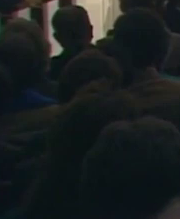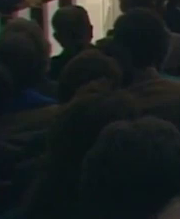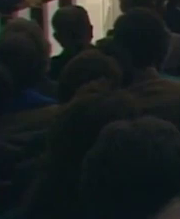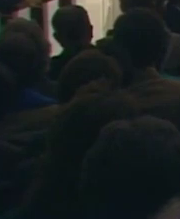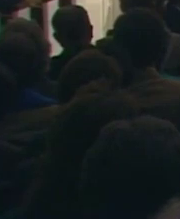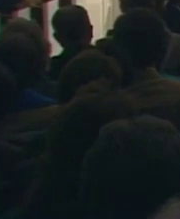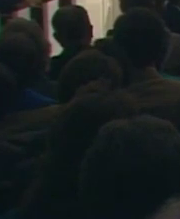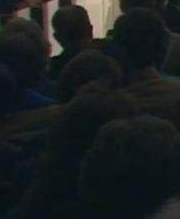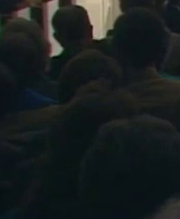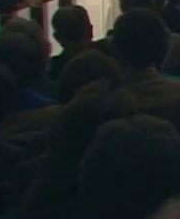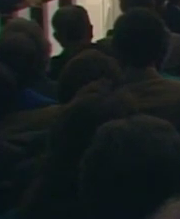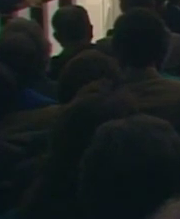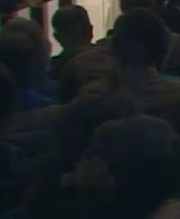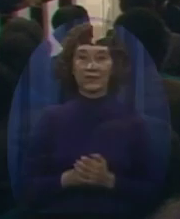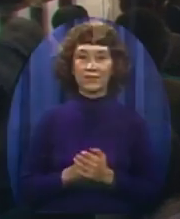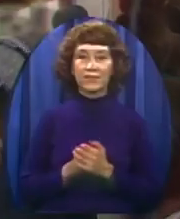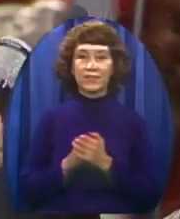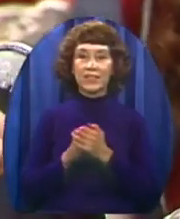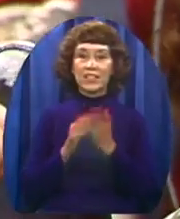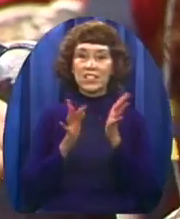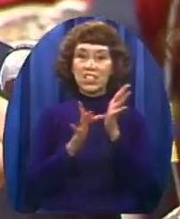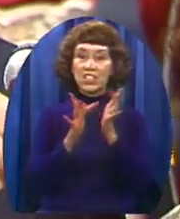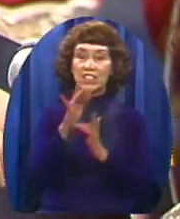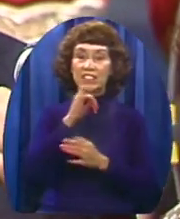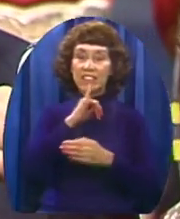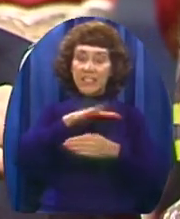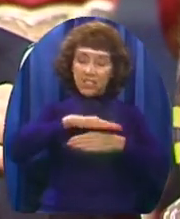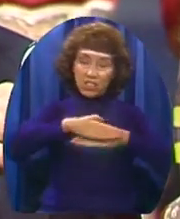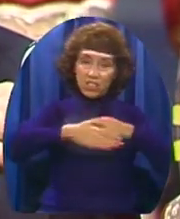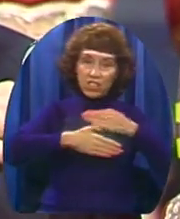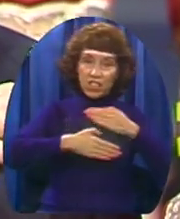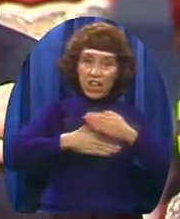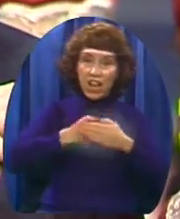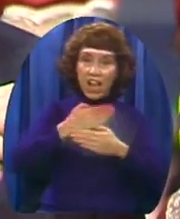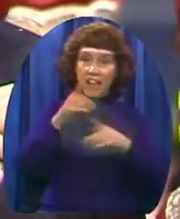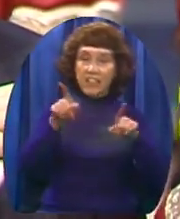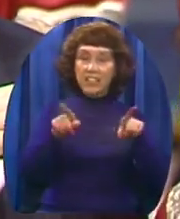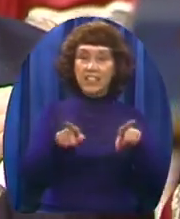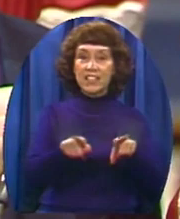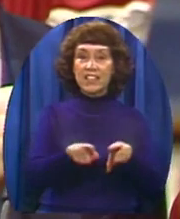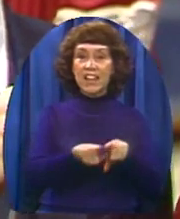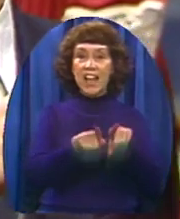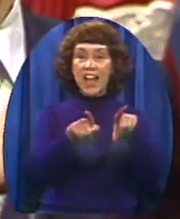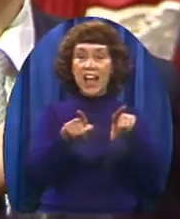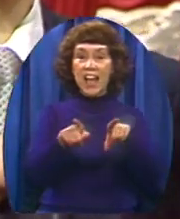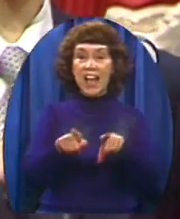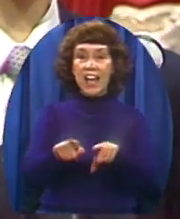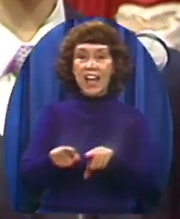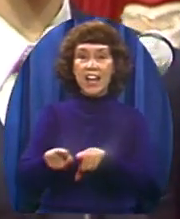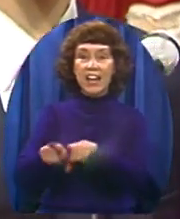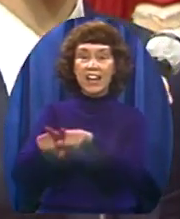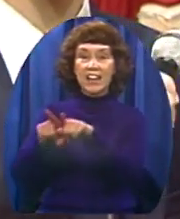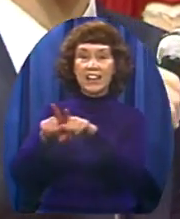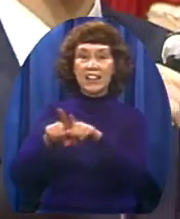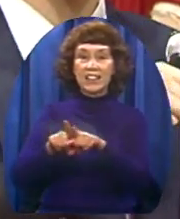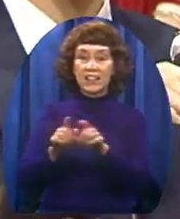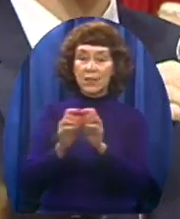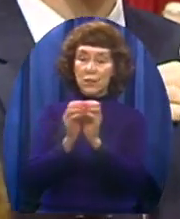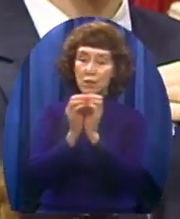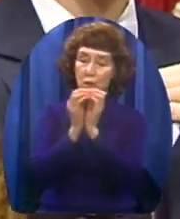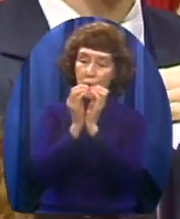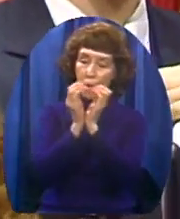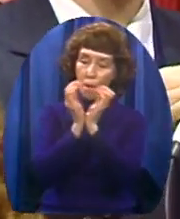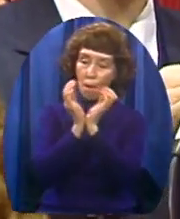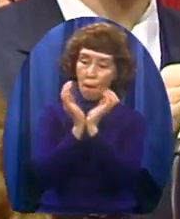As gentle as the opening of a rose